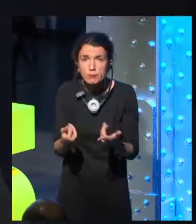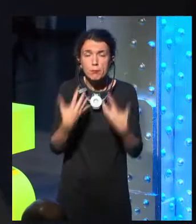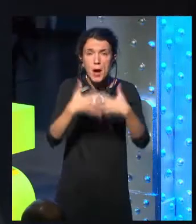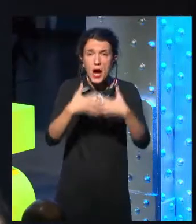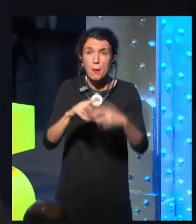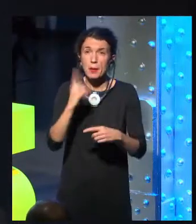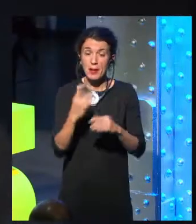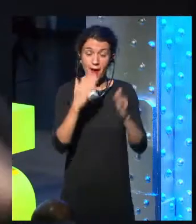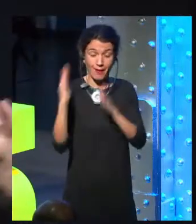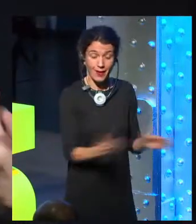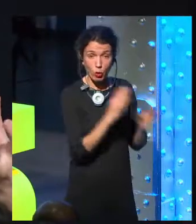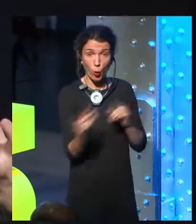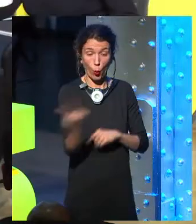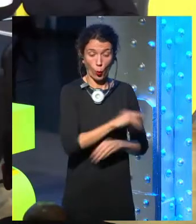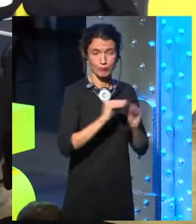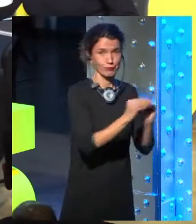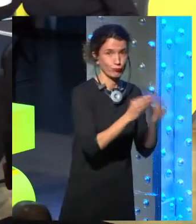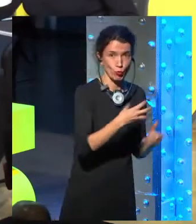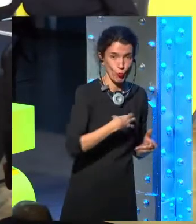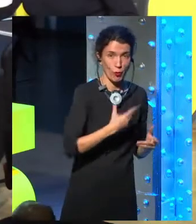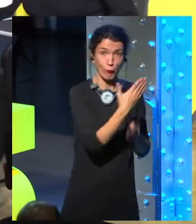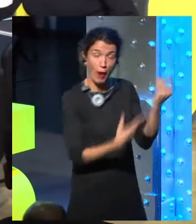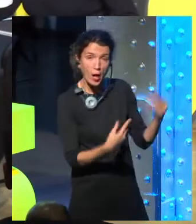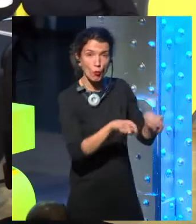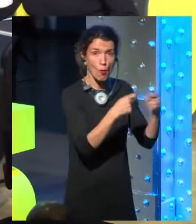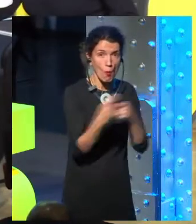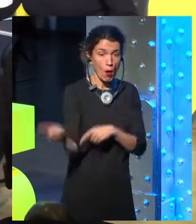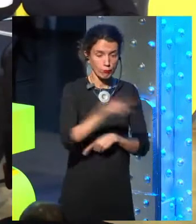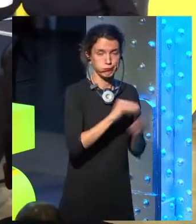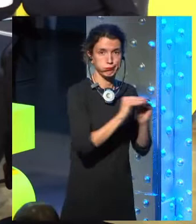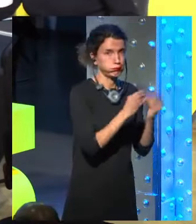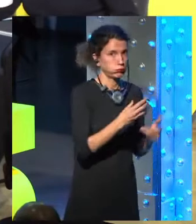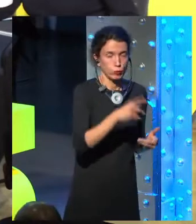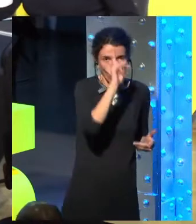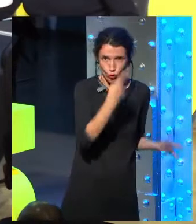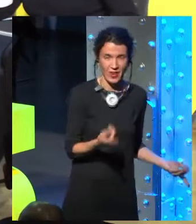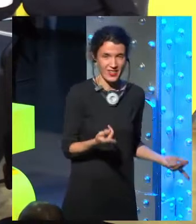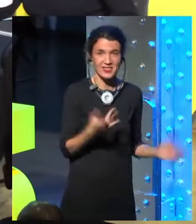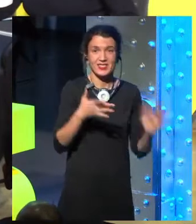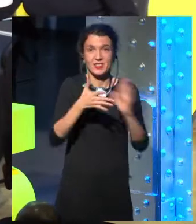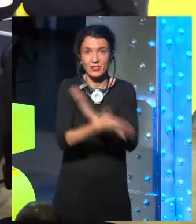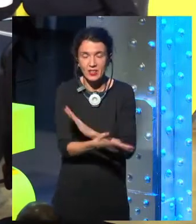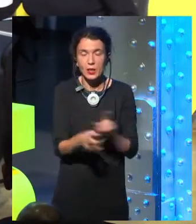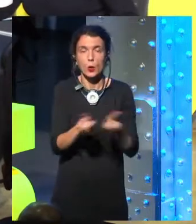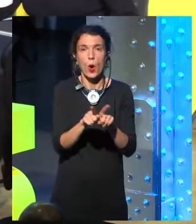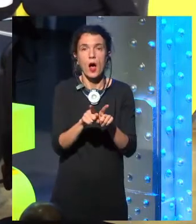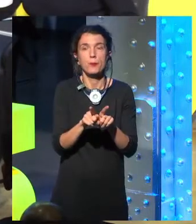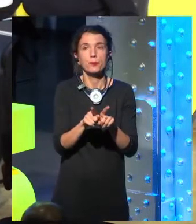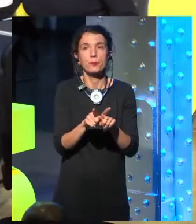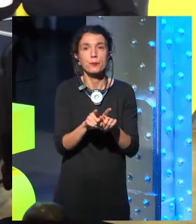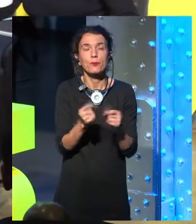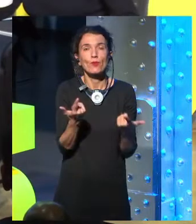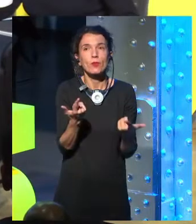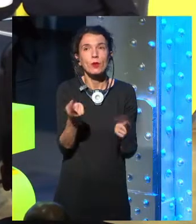getting that information that was formerly invisible and making it visible? These are all kind of narratives that aren't really talked about right now,